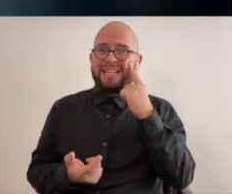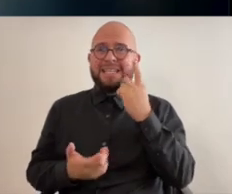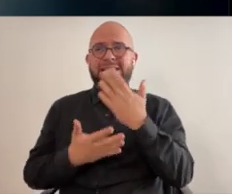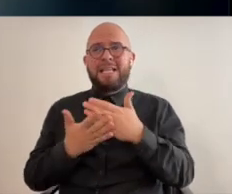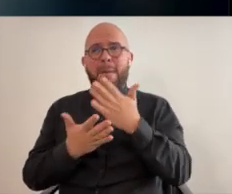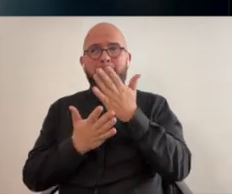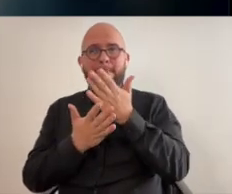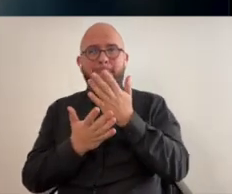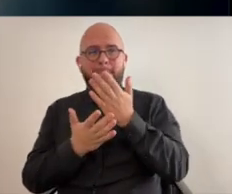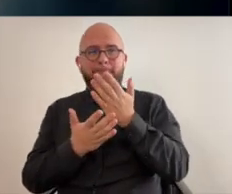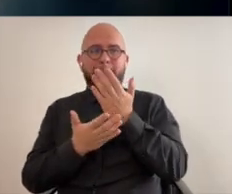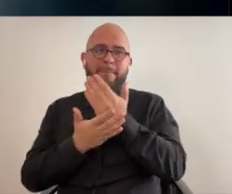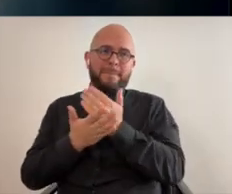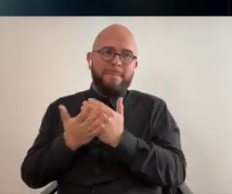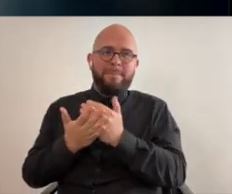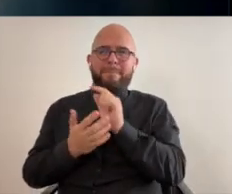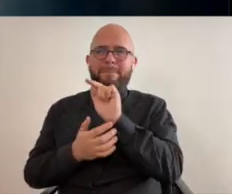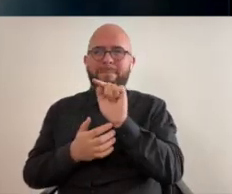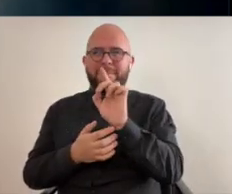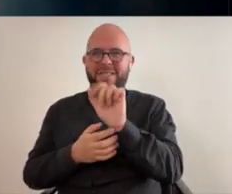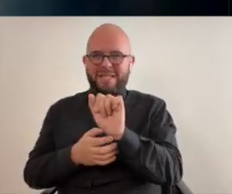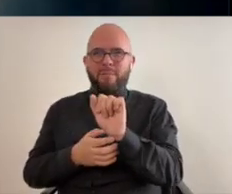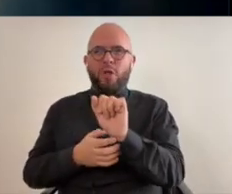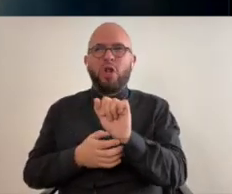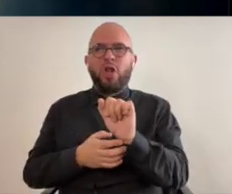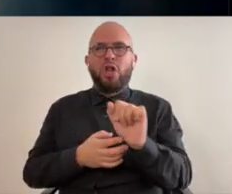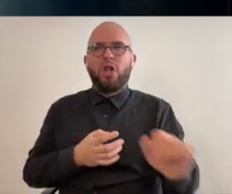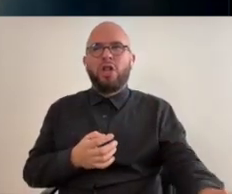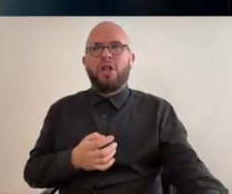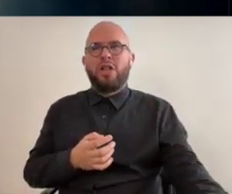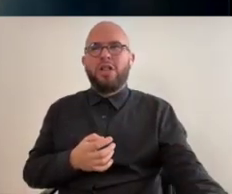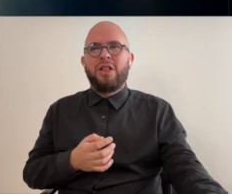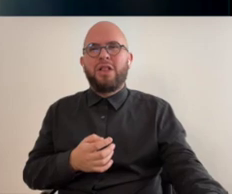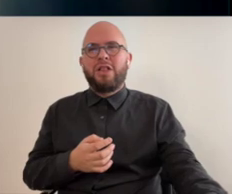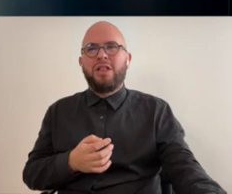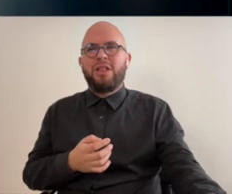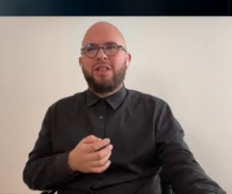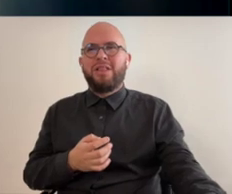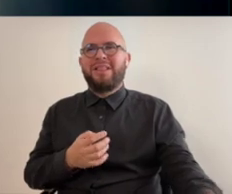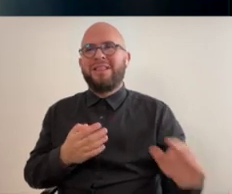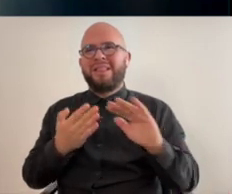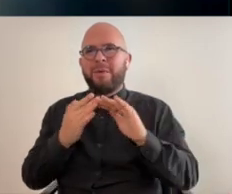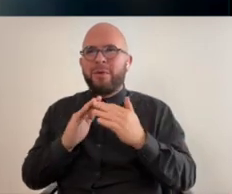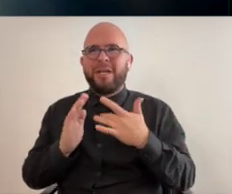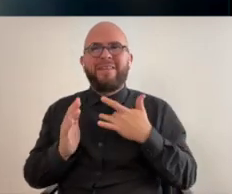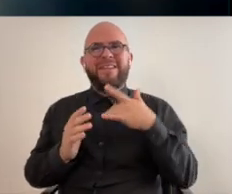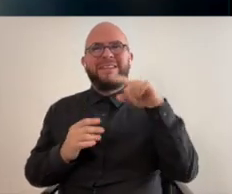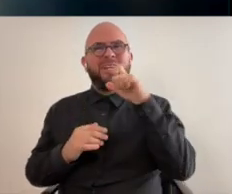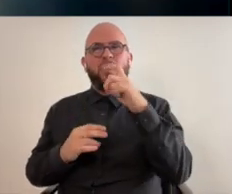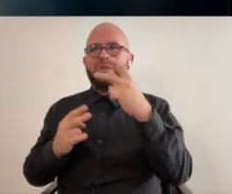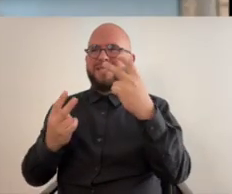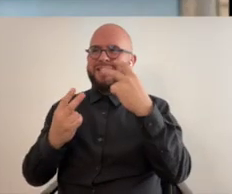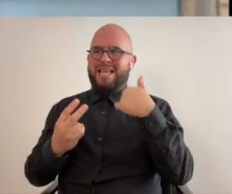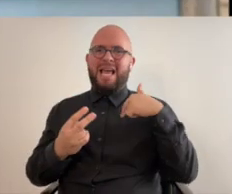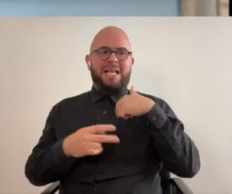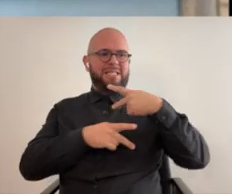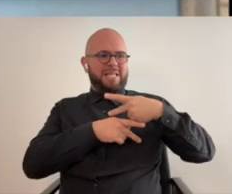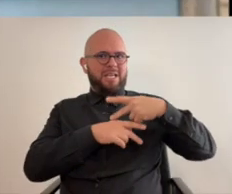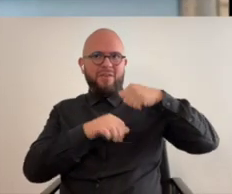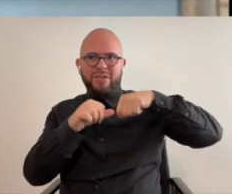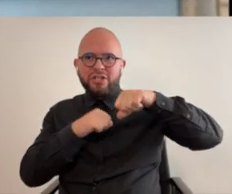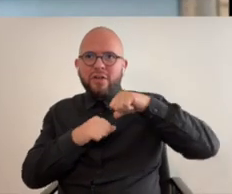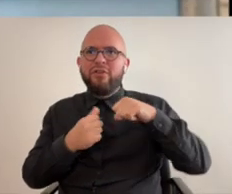but i think that there are parts of the disabled queer community that most people don't see they